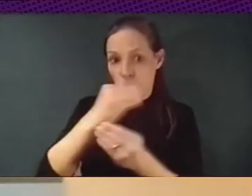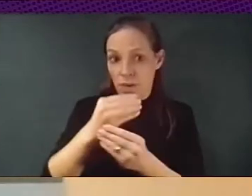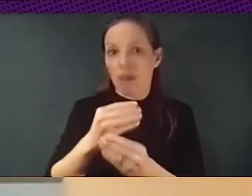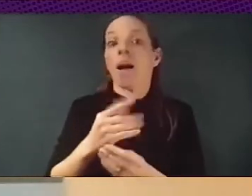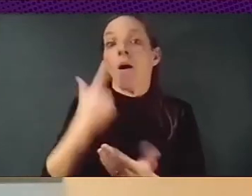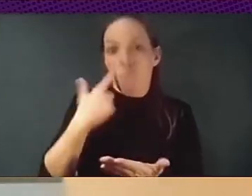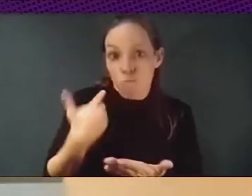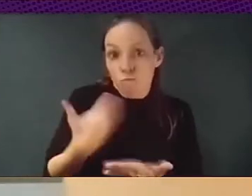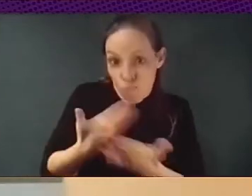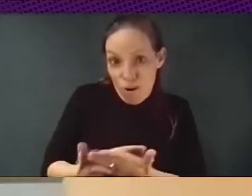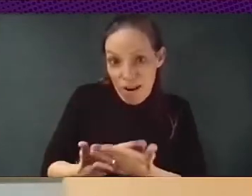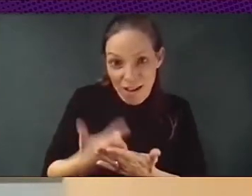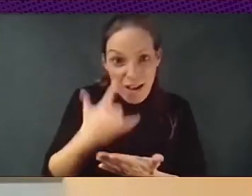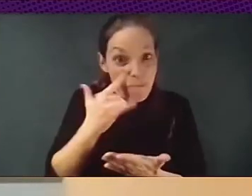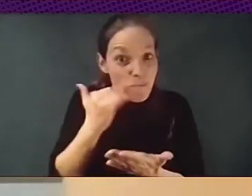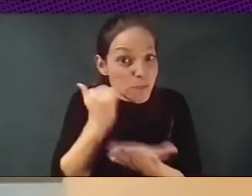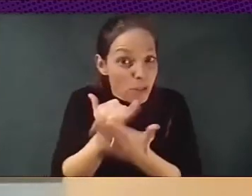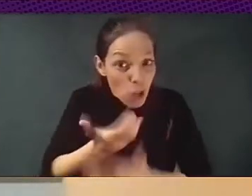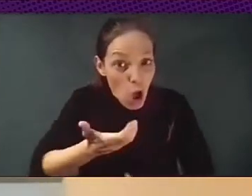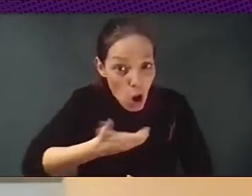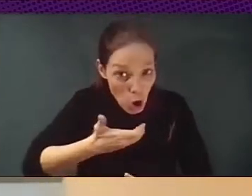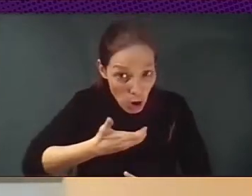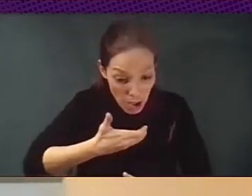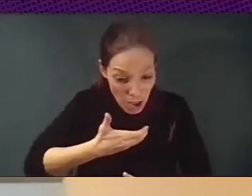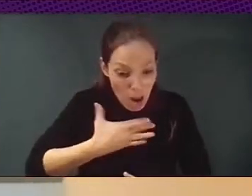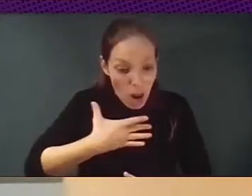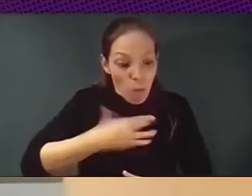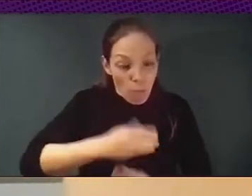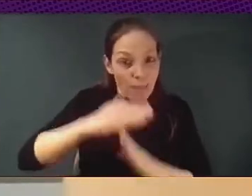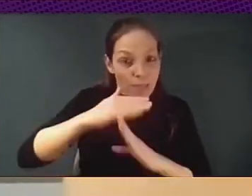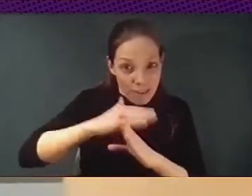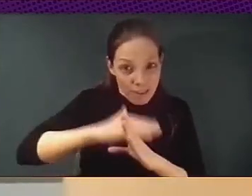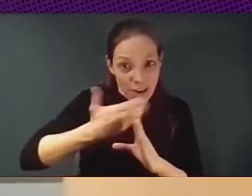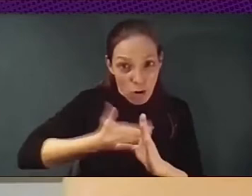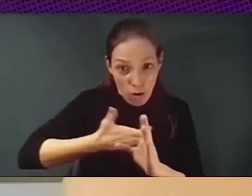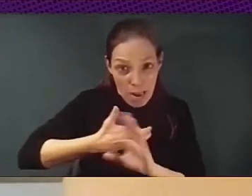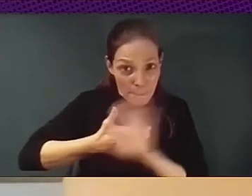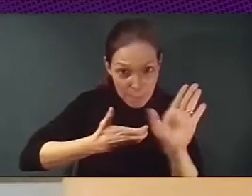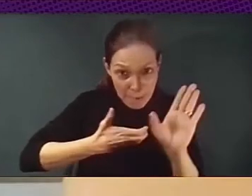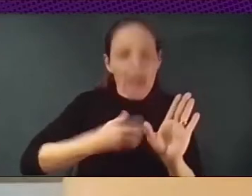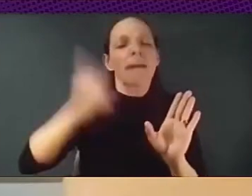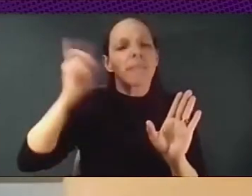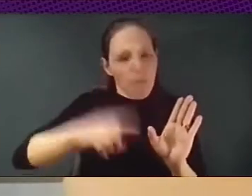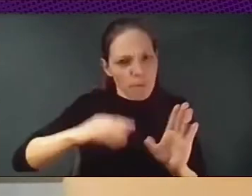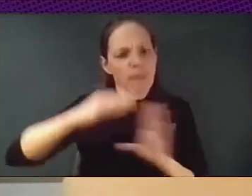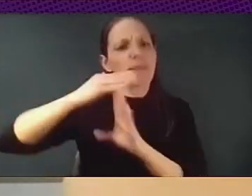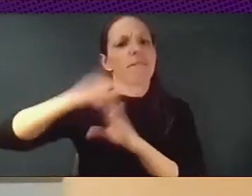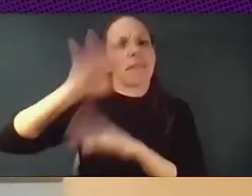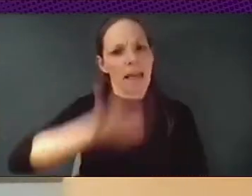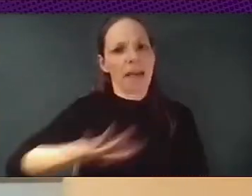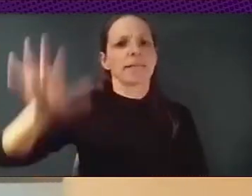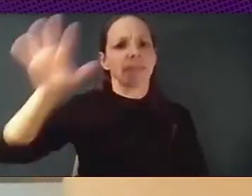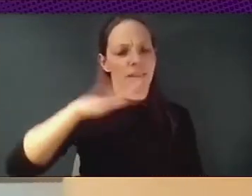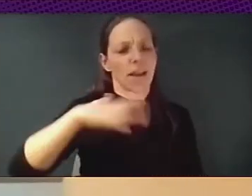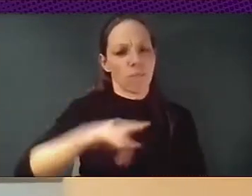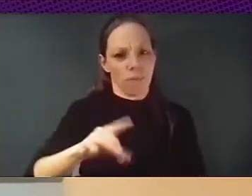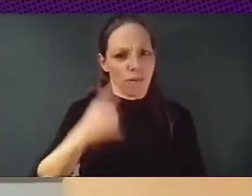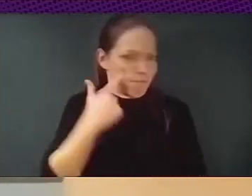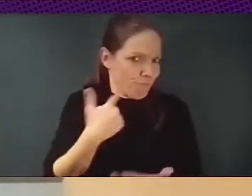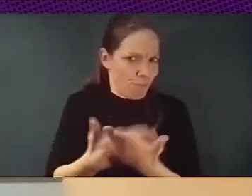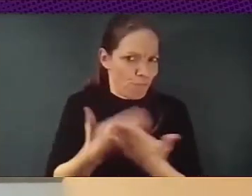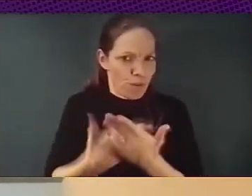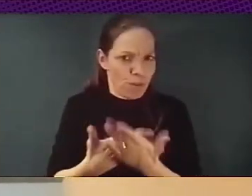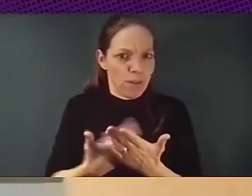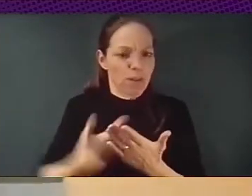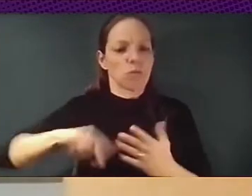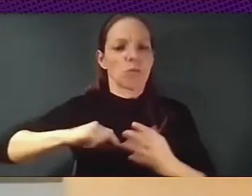work on a larger, larger dimension. And so we started from this hybrid of online democracy and offline democracy.